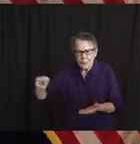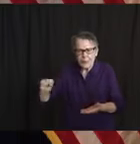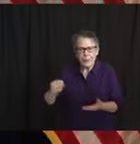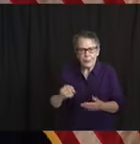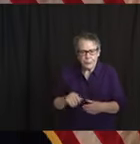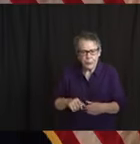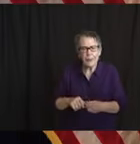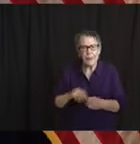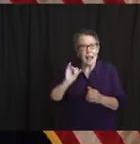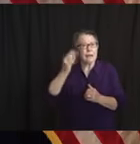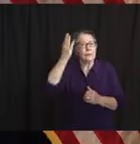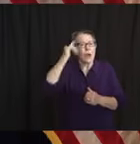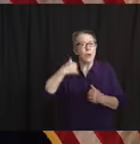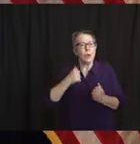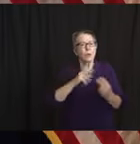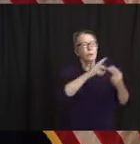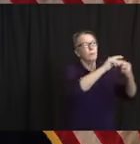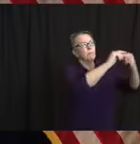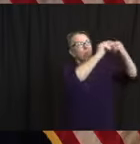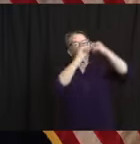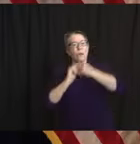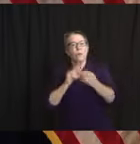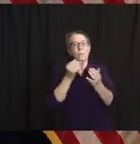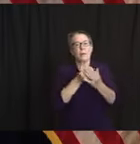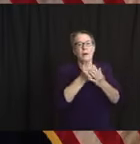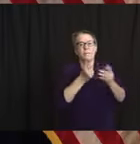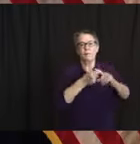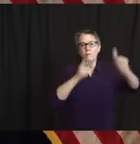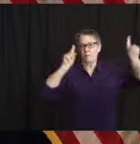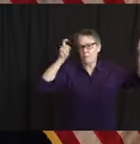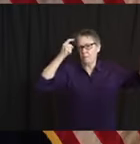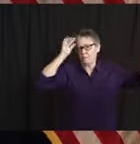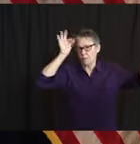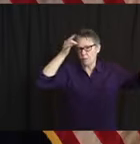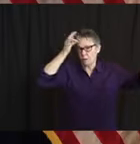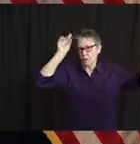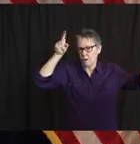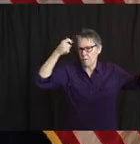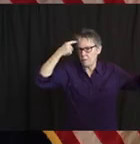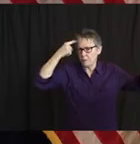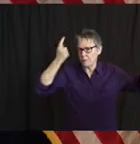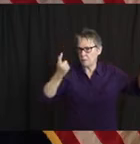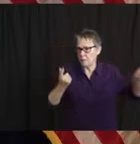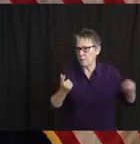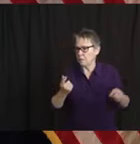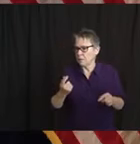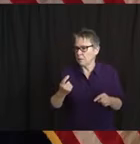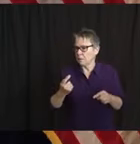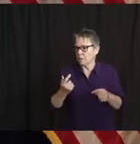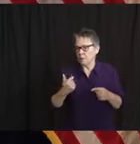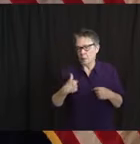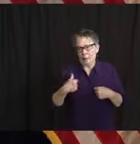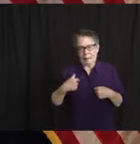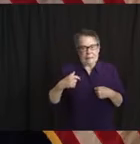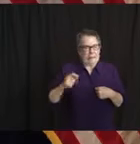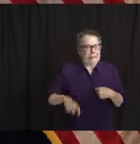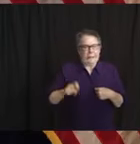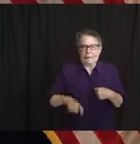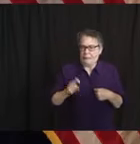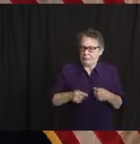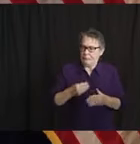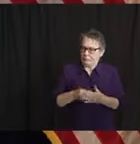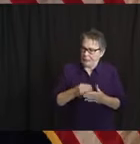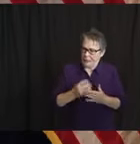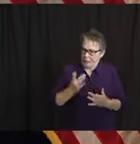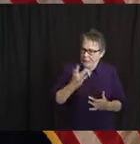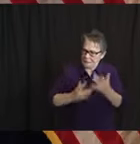crisis right now. Among other things, we need the money. That's the most important reason. But secondly, I think when we look back at this period of